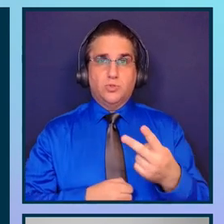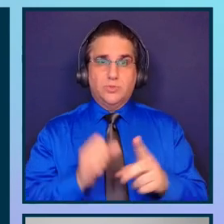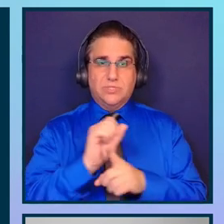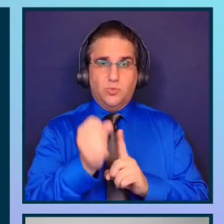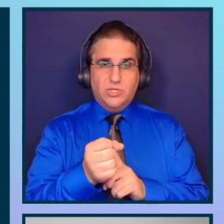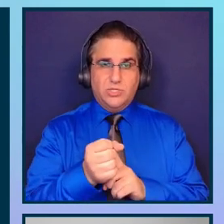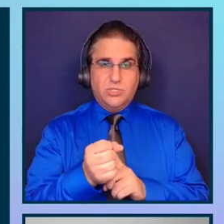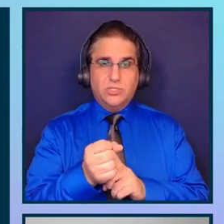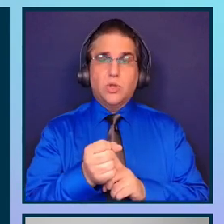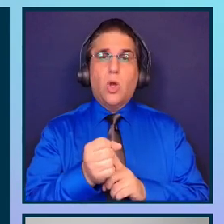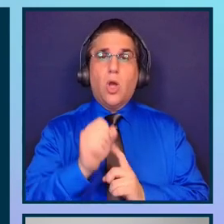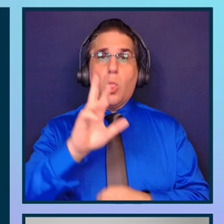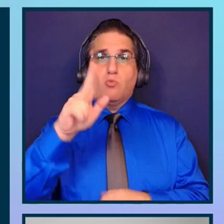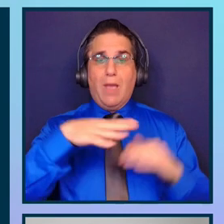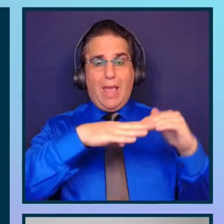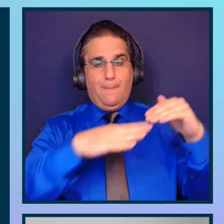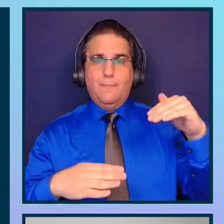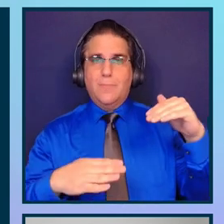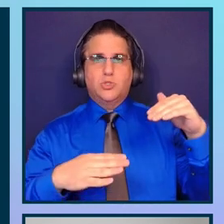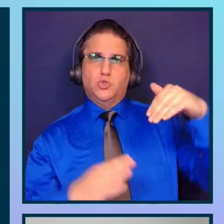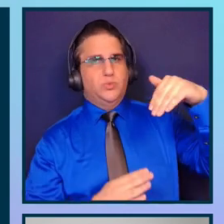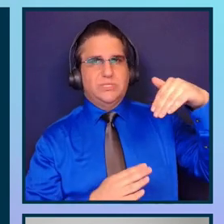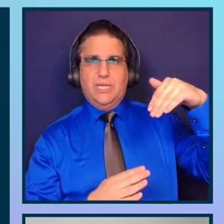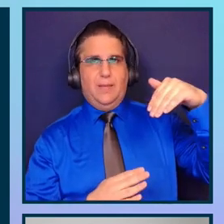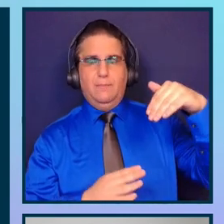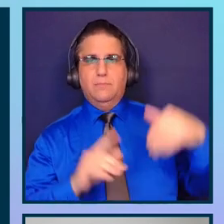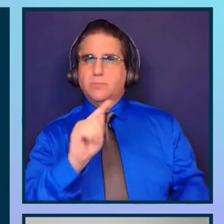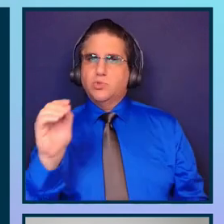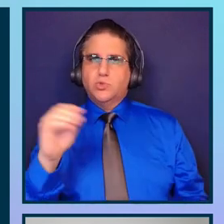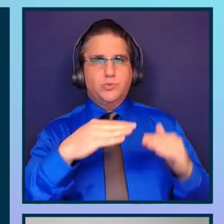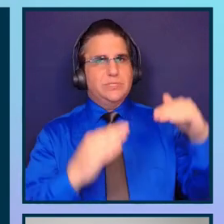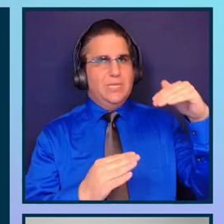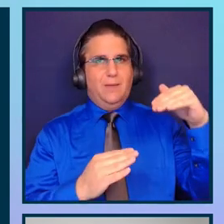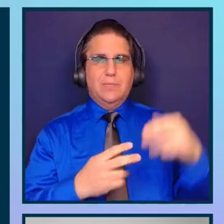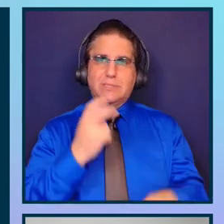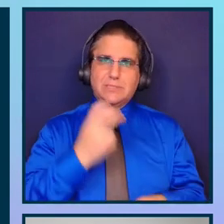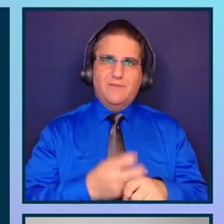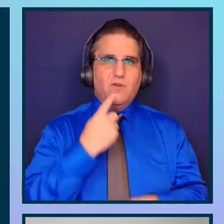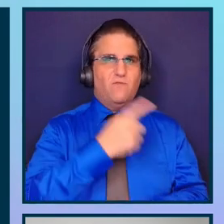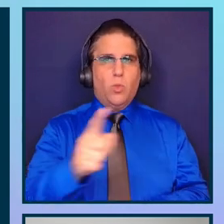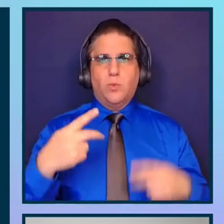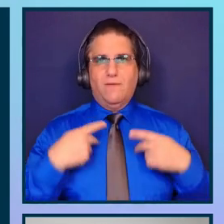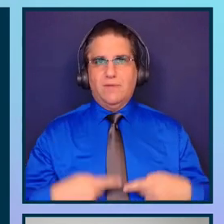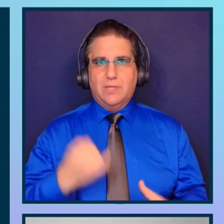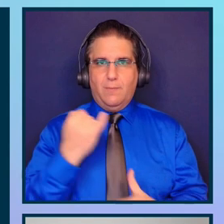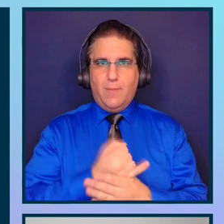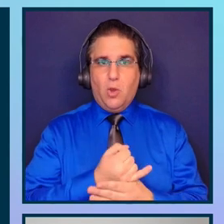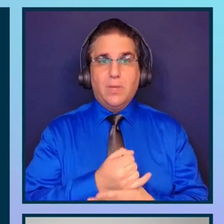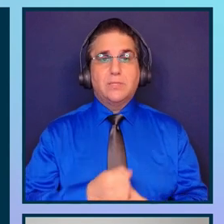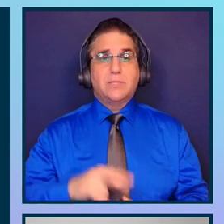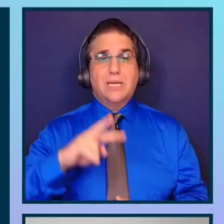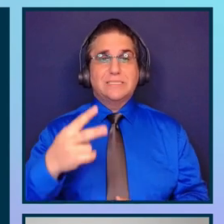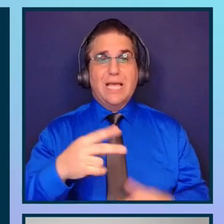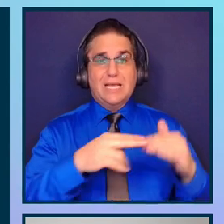steep ramps where it's very difficult to use for physically impaired people. The second situation is a